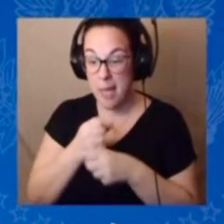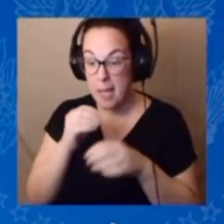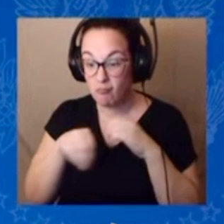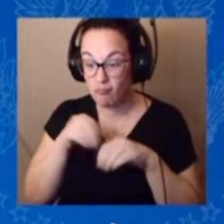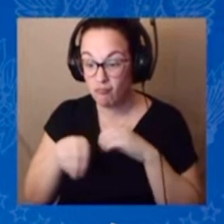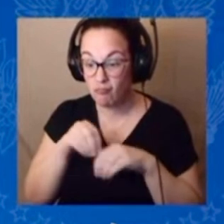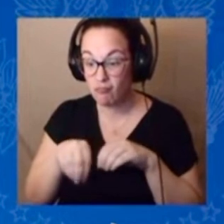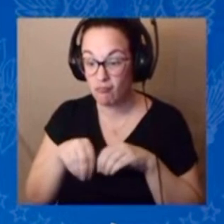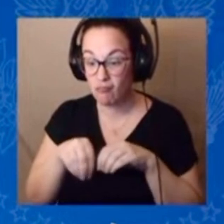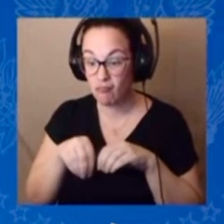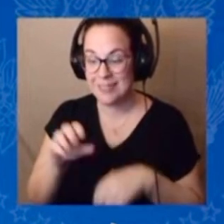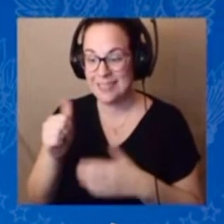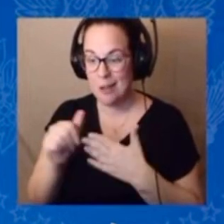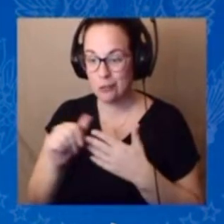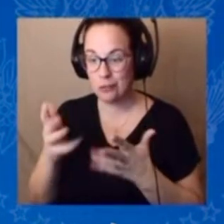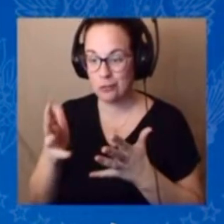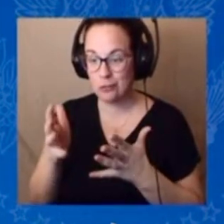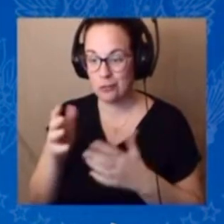$10.